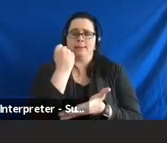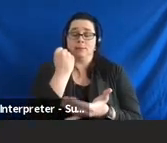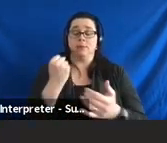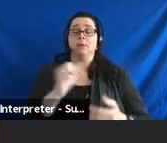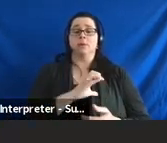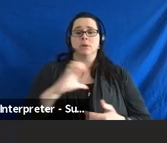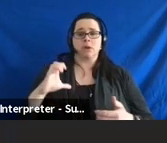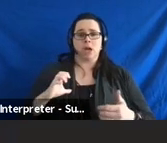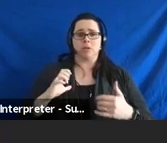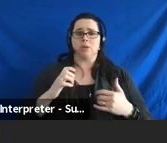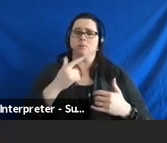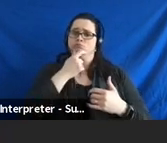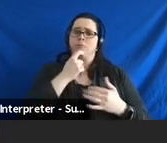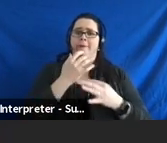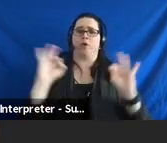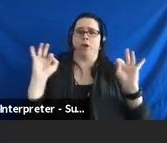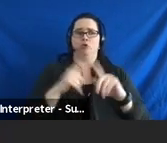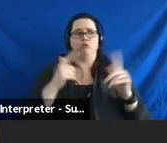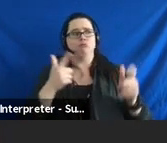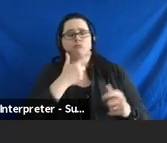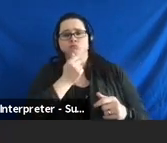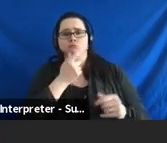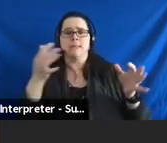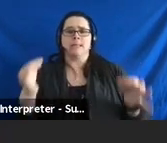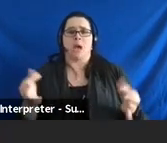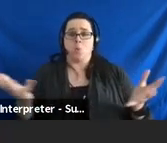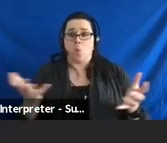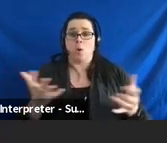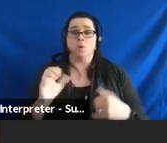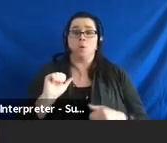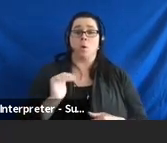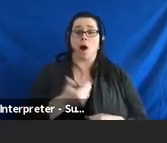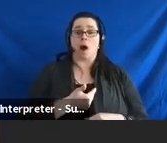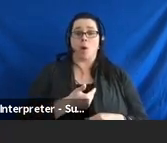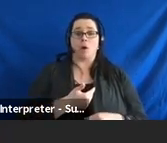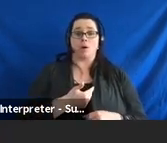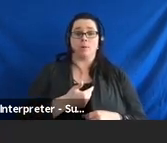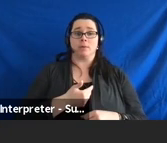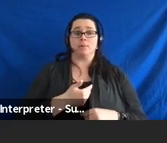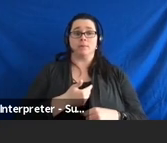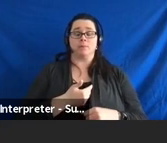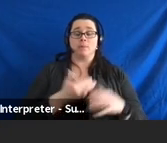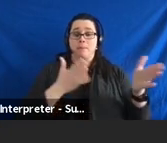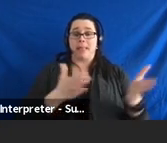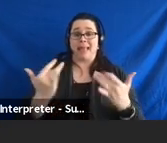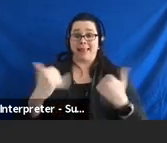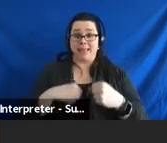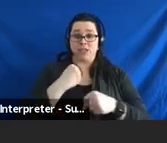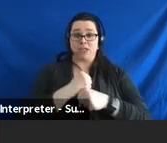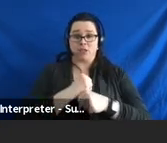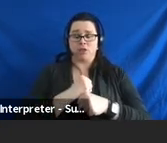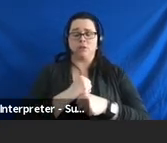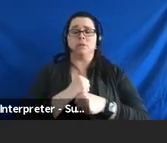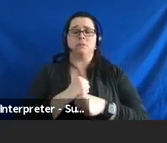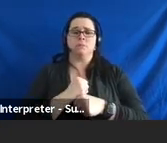council has some freedom to determine what they, what they want to work on. And so, for our plan this year, we